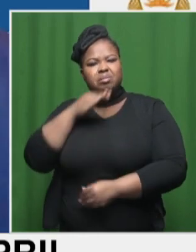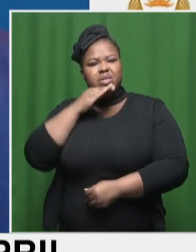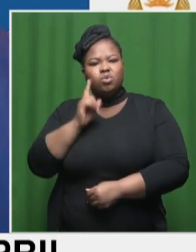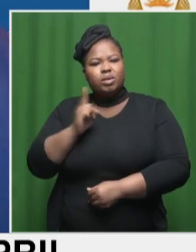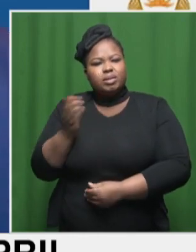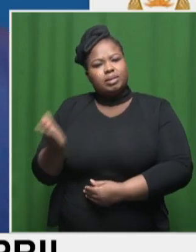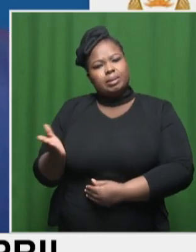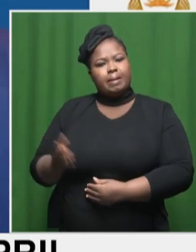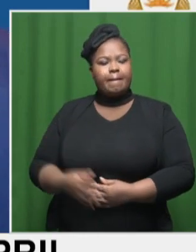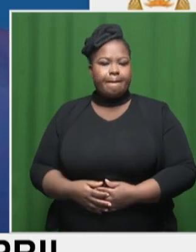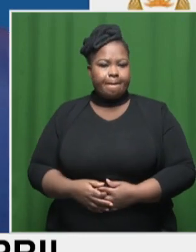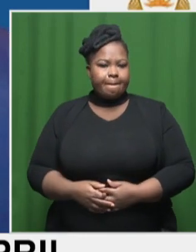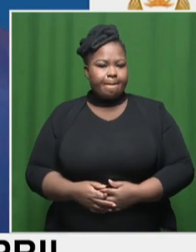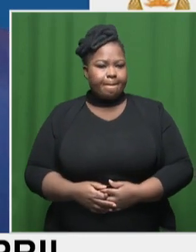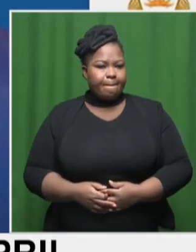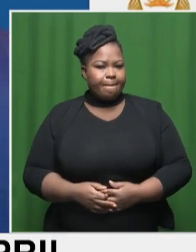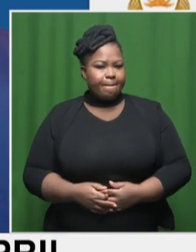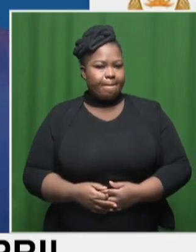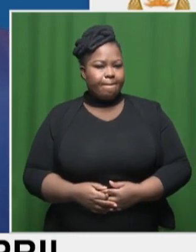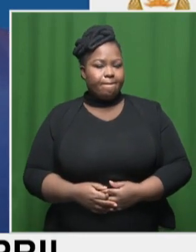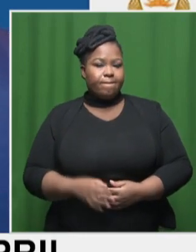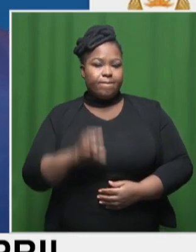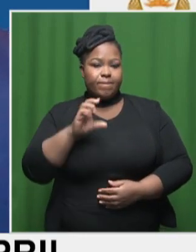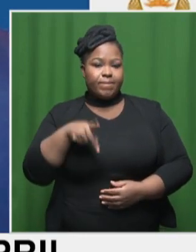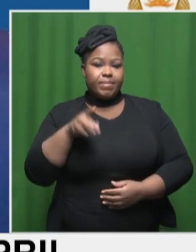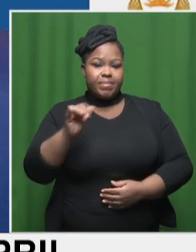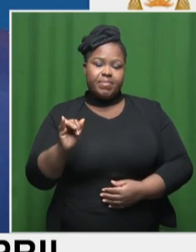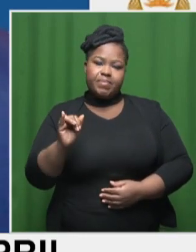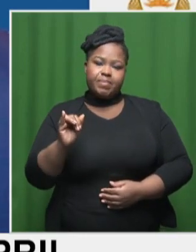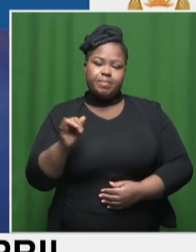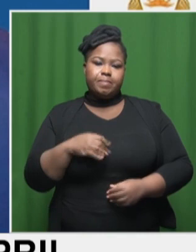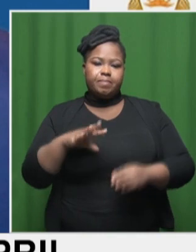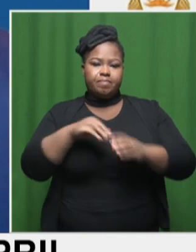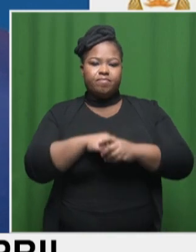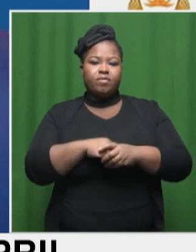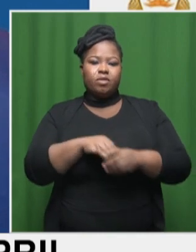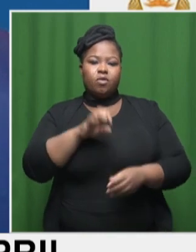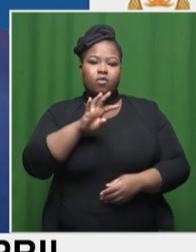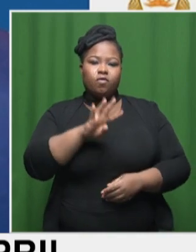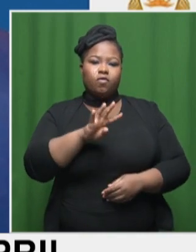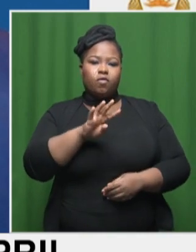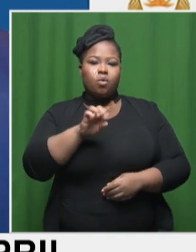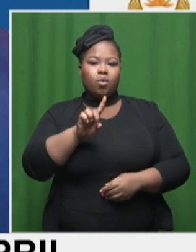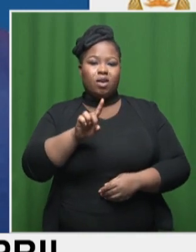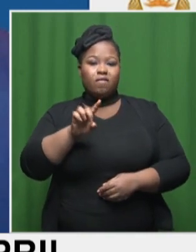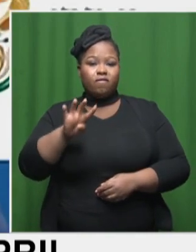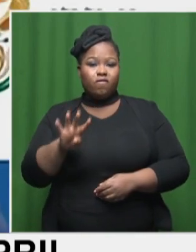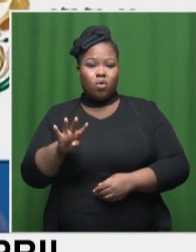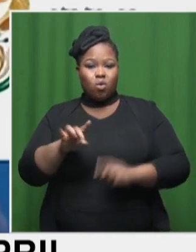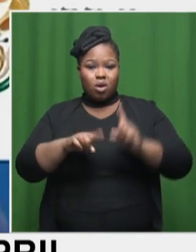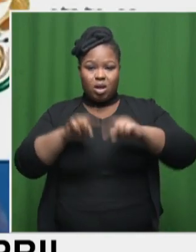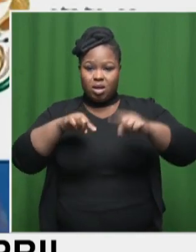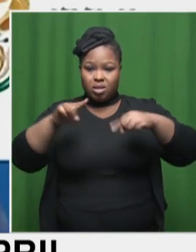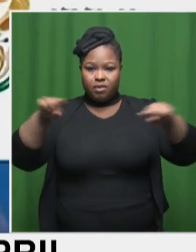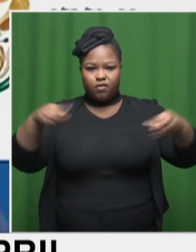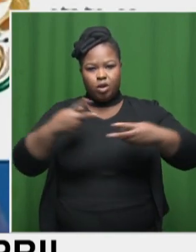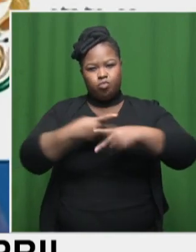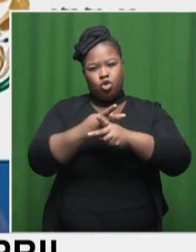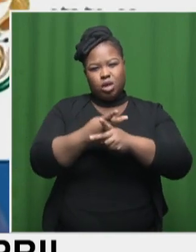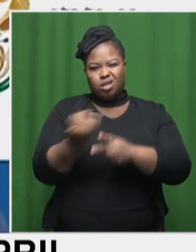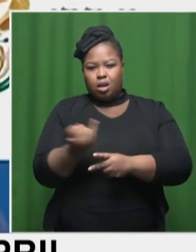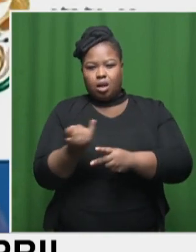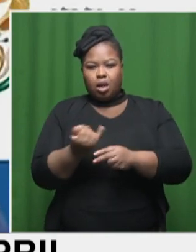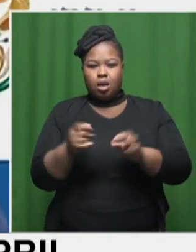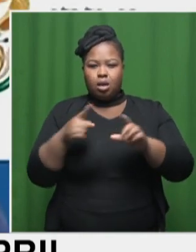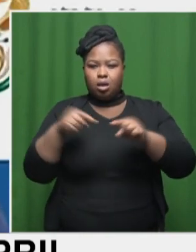Yeah. So, look, the CPI is comprised of 414 different products. So, for example, for we